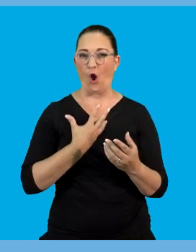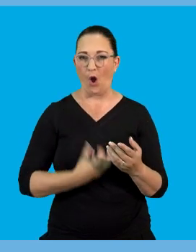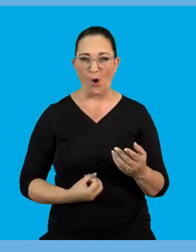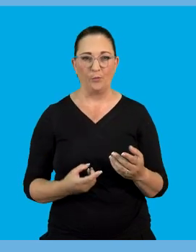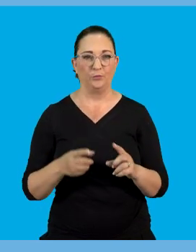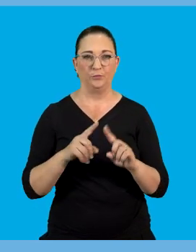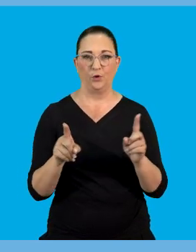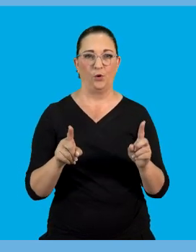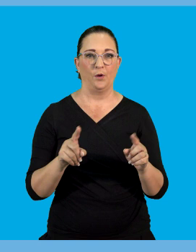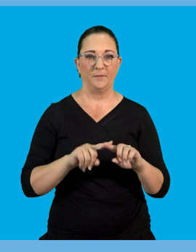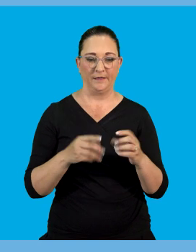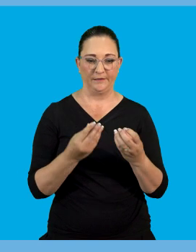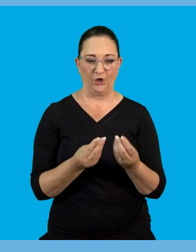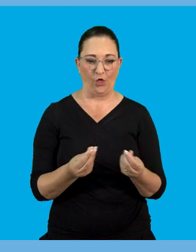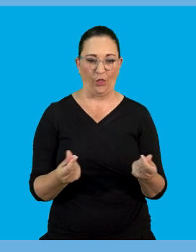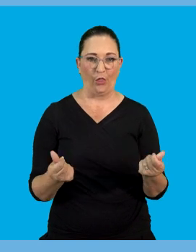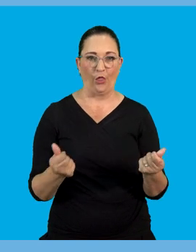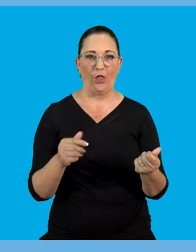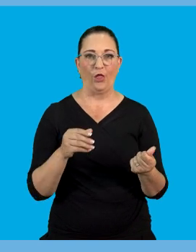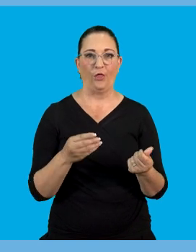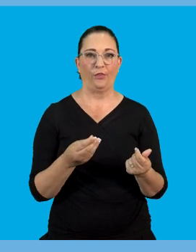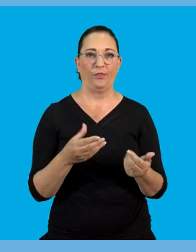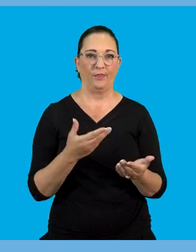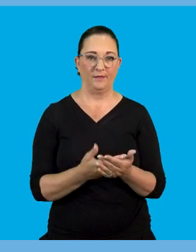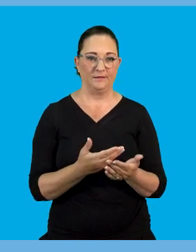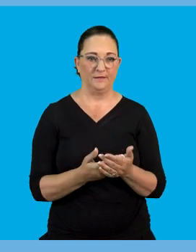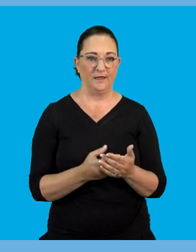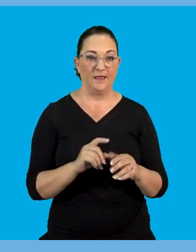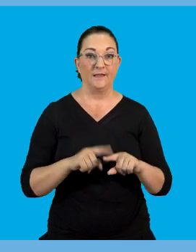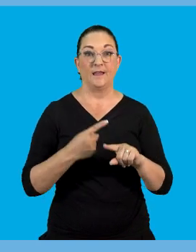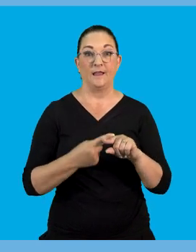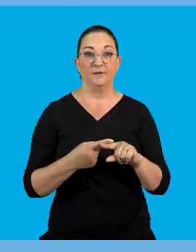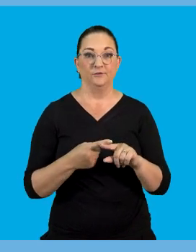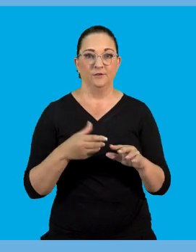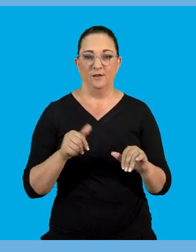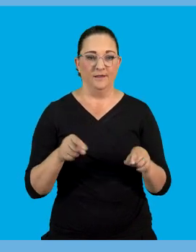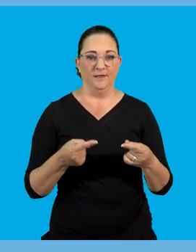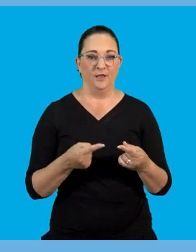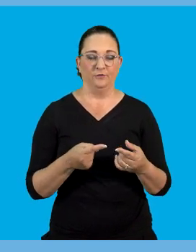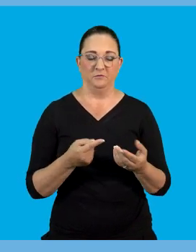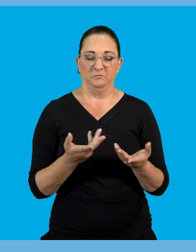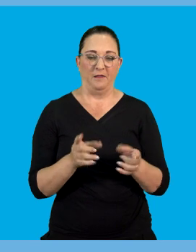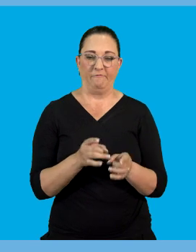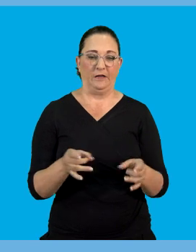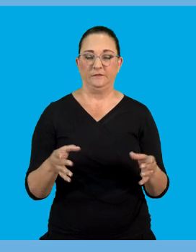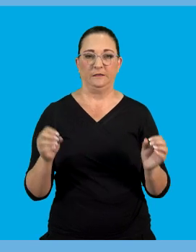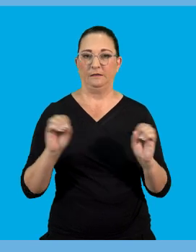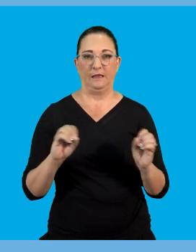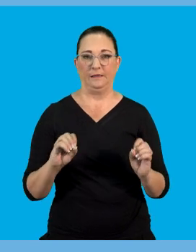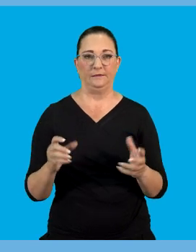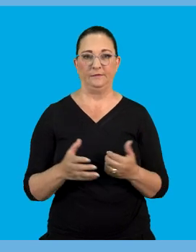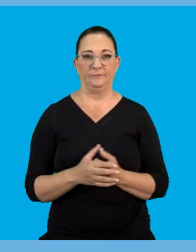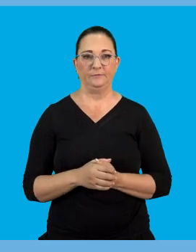Because the earth, it is so large that the extra charge does not have any overall effect on it.